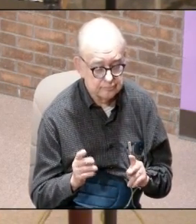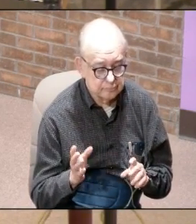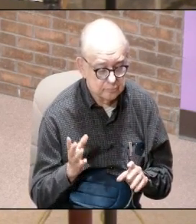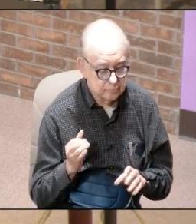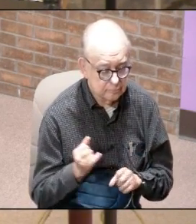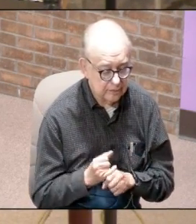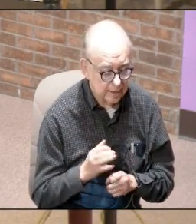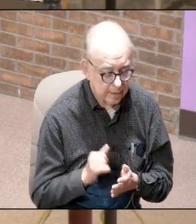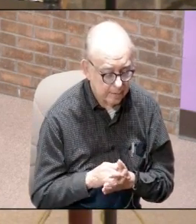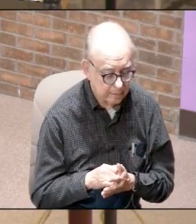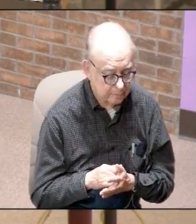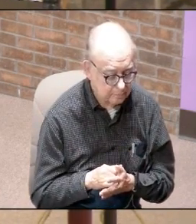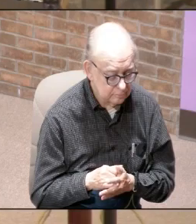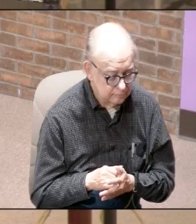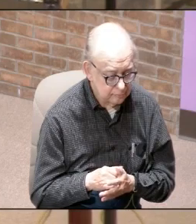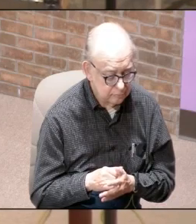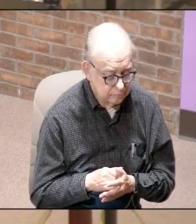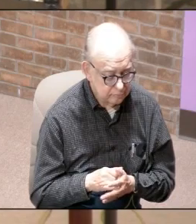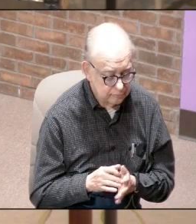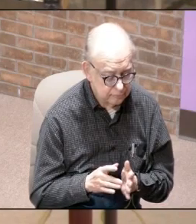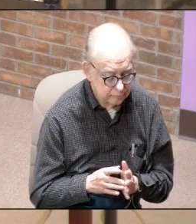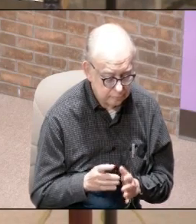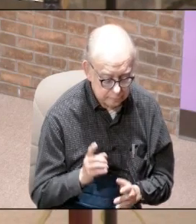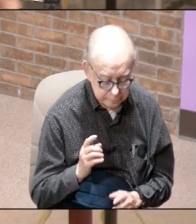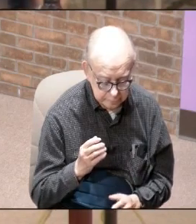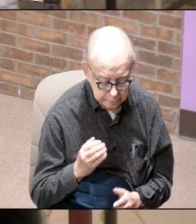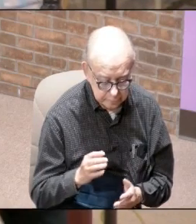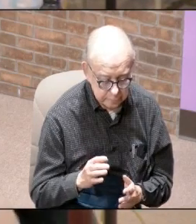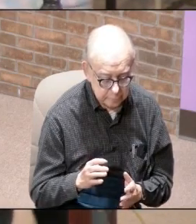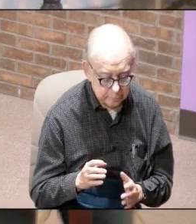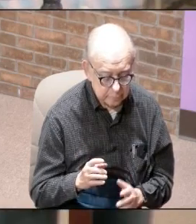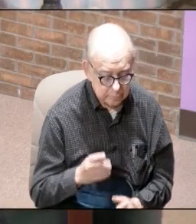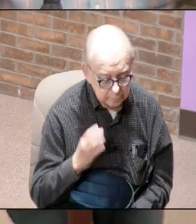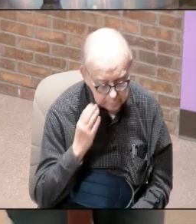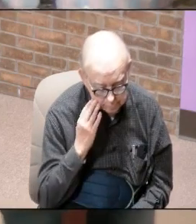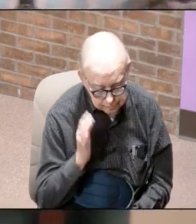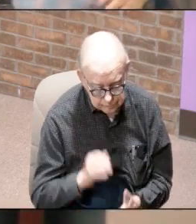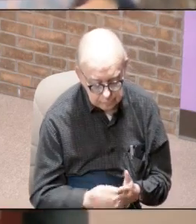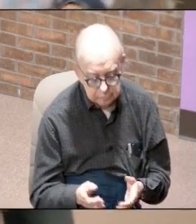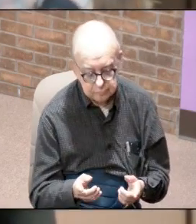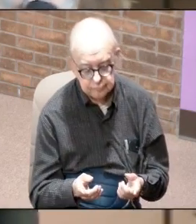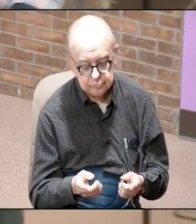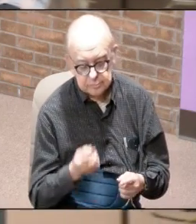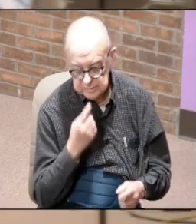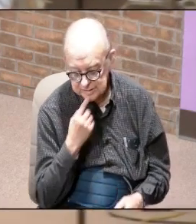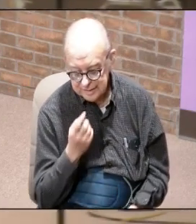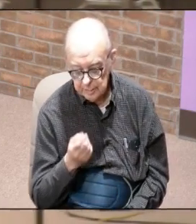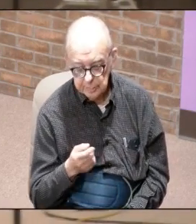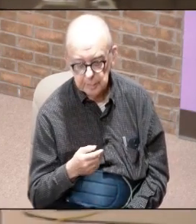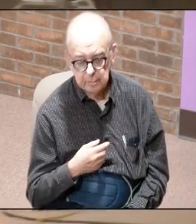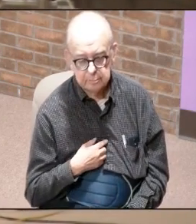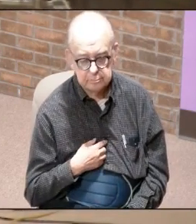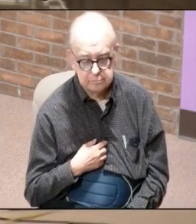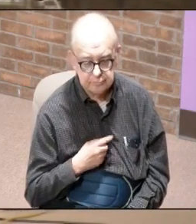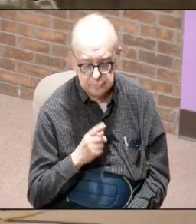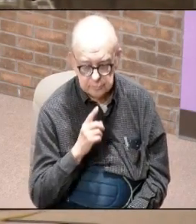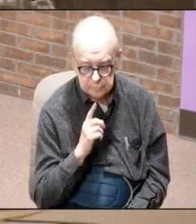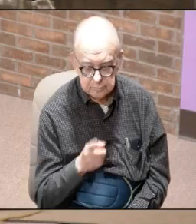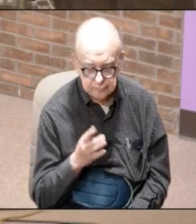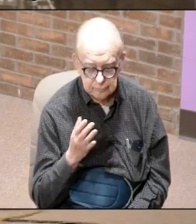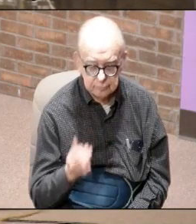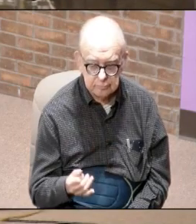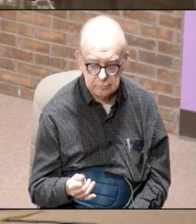got it yes he's the one saying it so I know that what he says to me is true